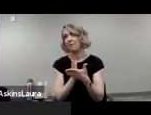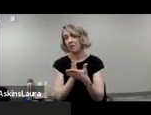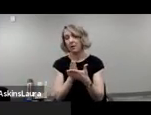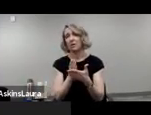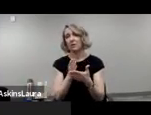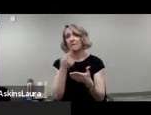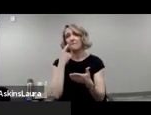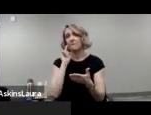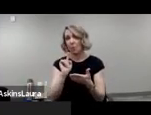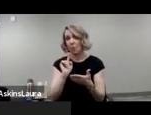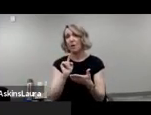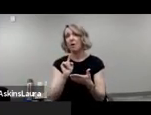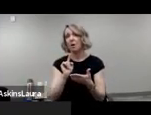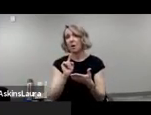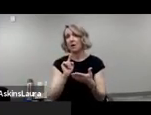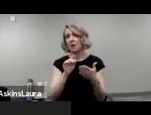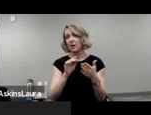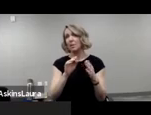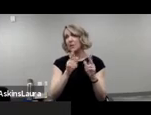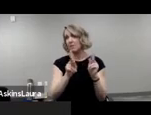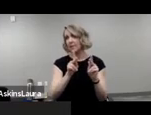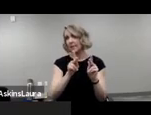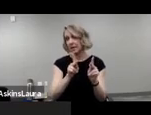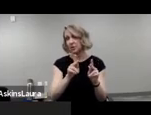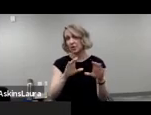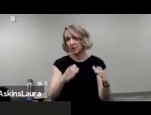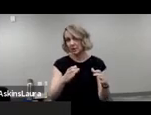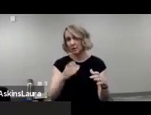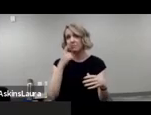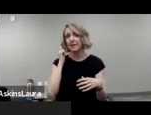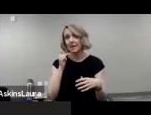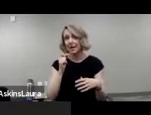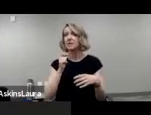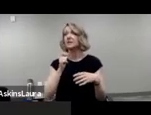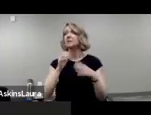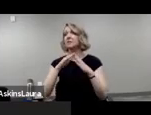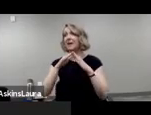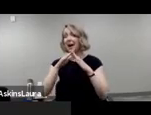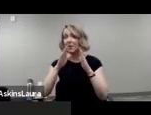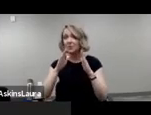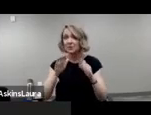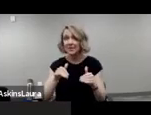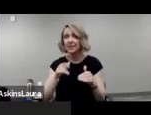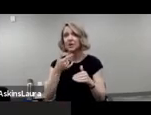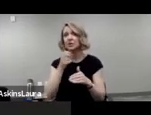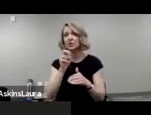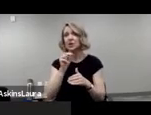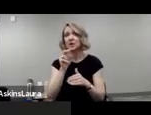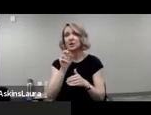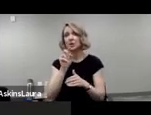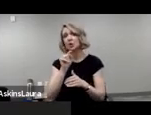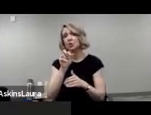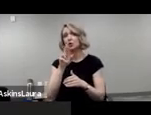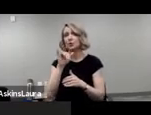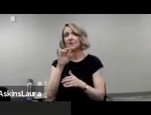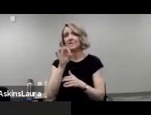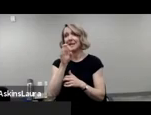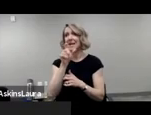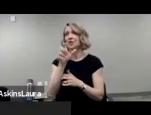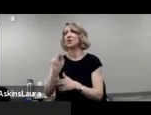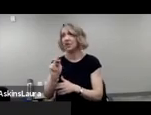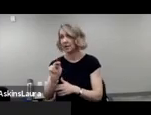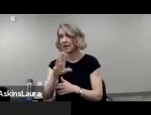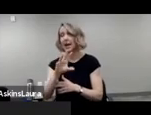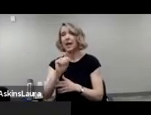population because of gentrification and incarceration. From school to